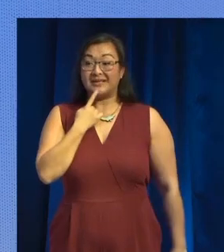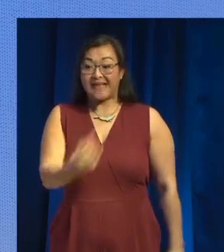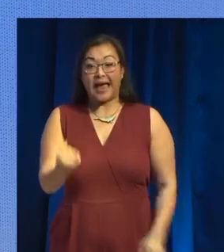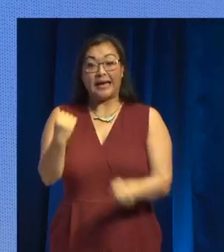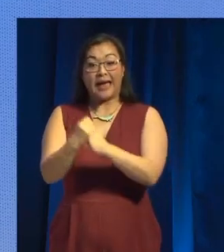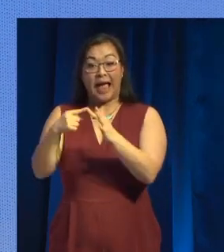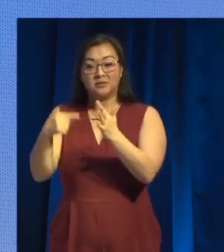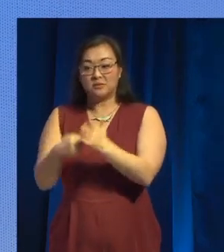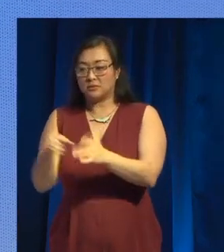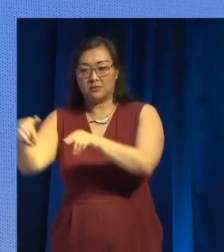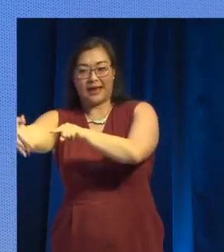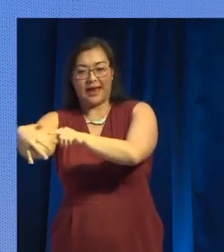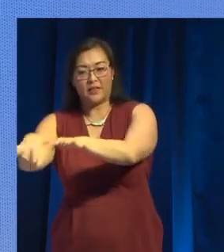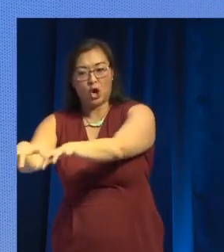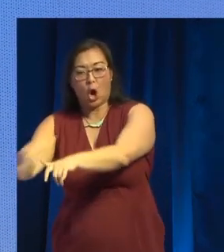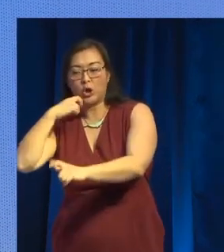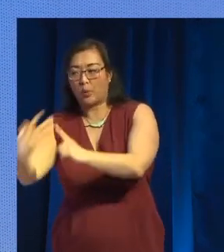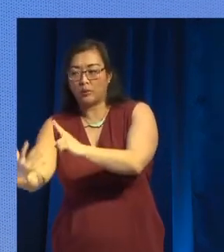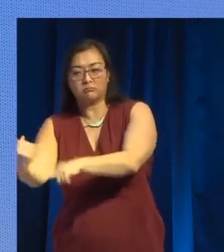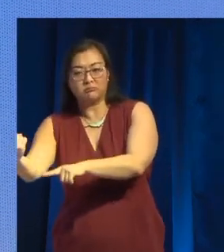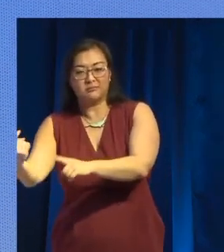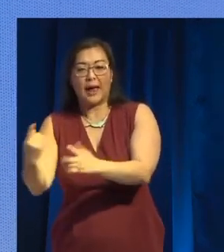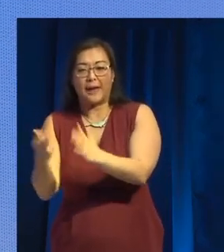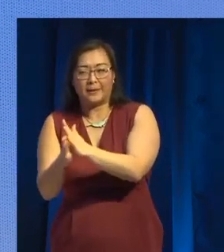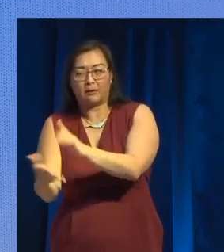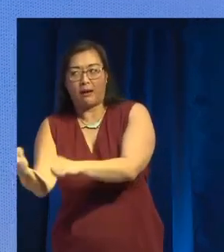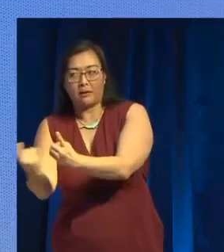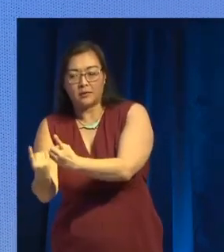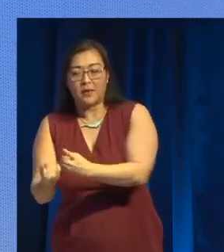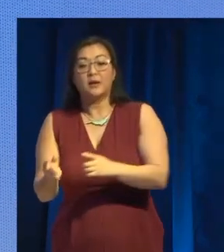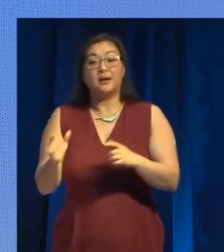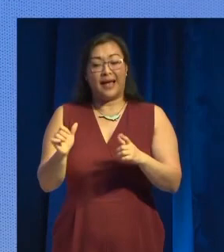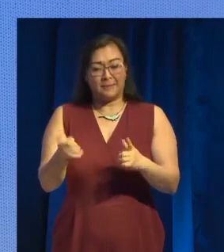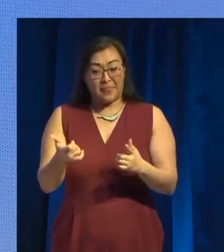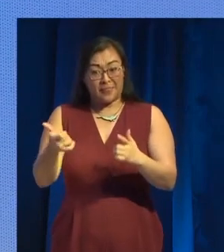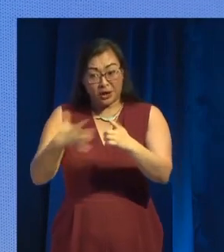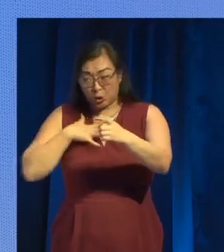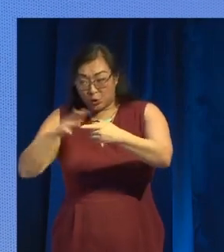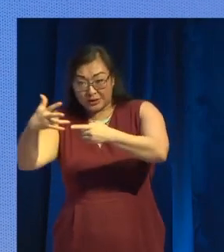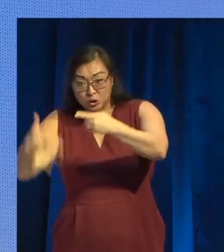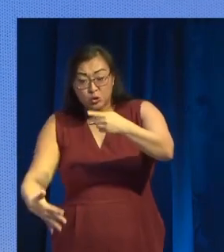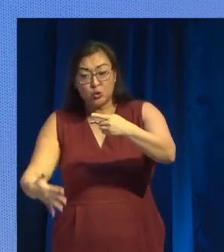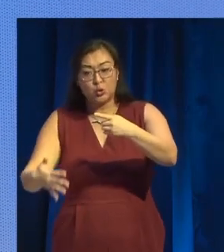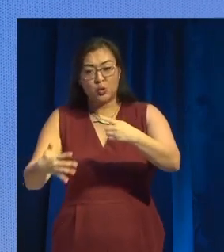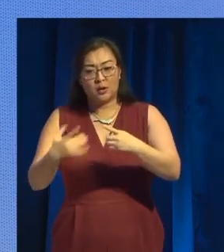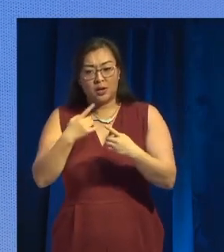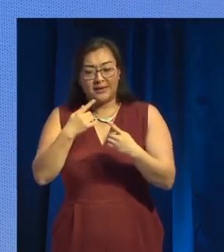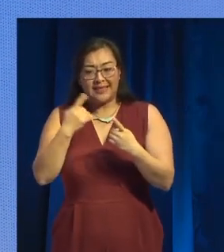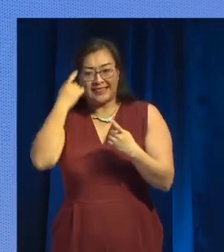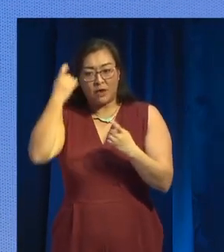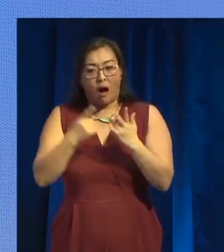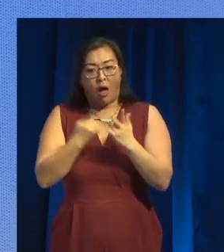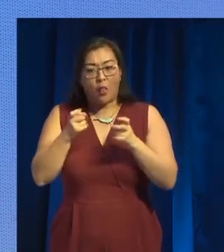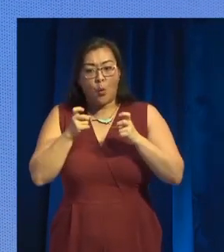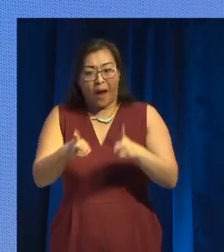You then have to specify the different ways in which you can say get. Get the lamp, take the lamp, pick up the lamp, pick up the lamp, pick up